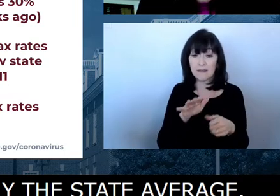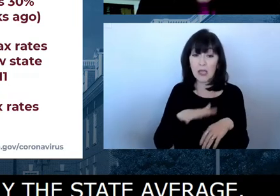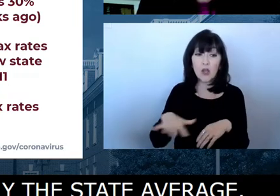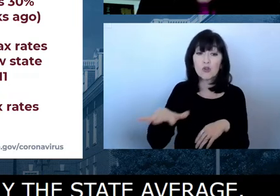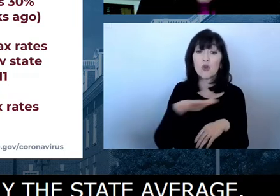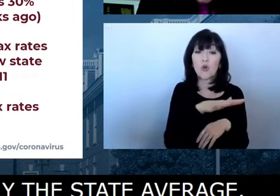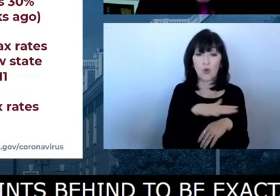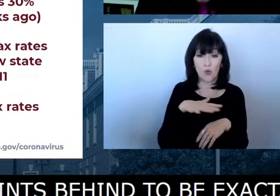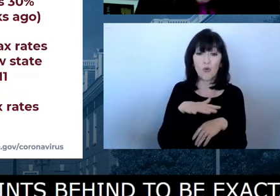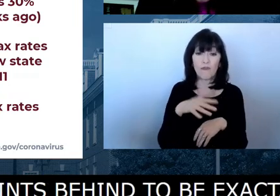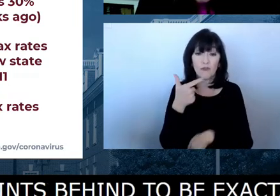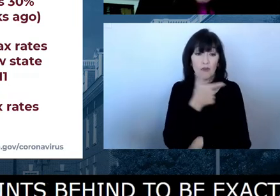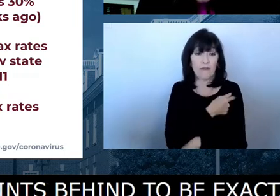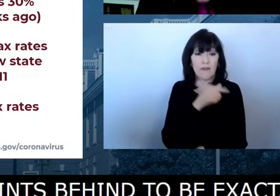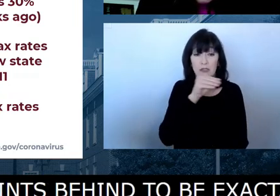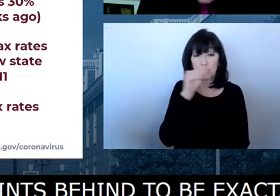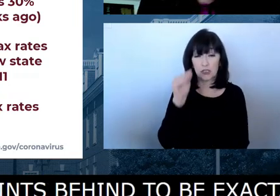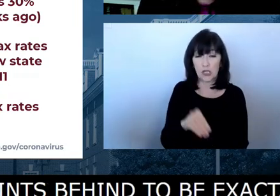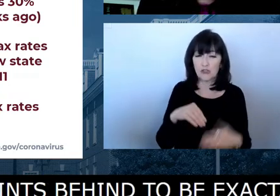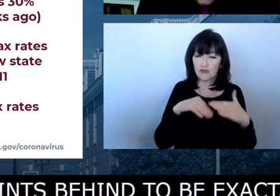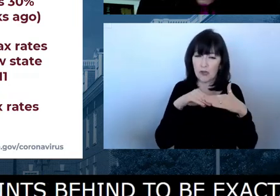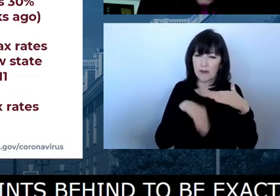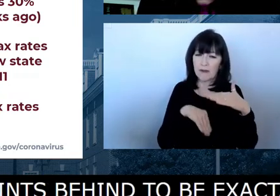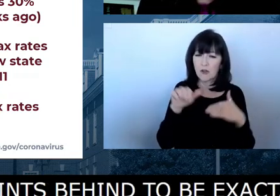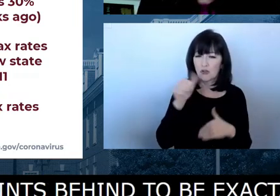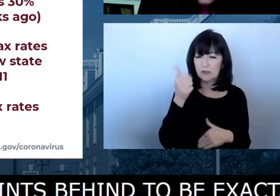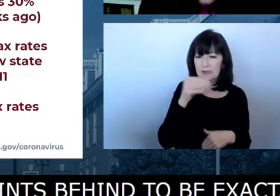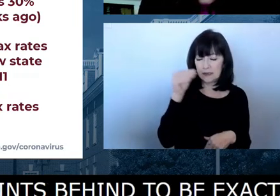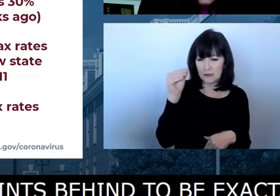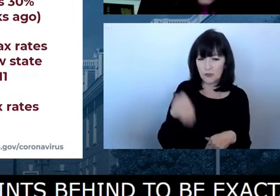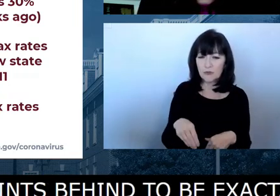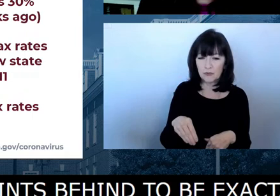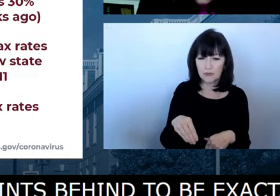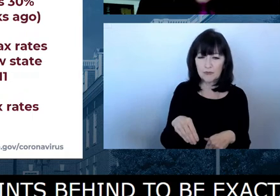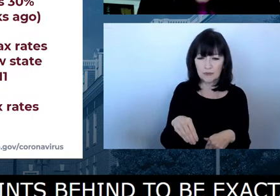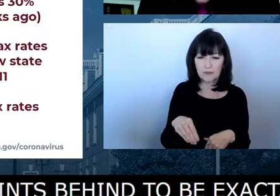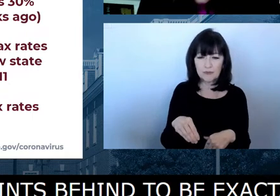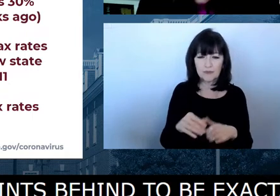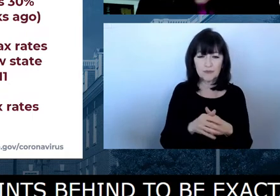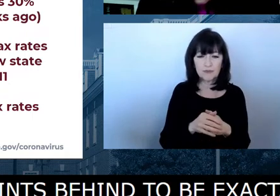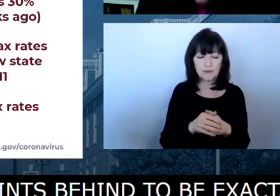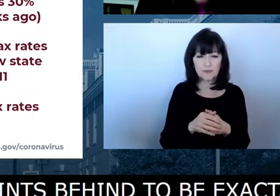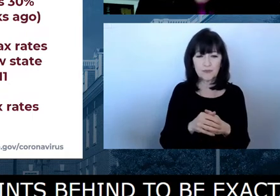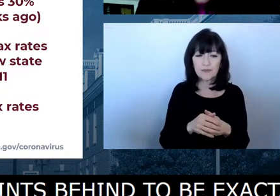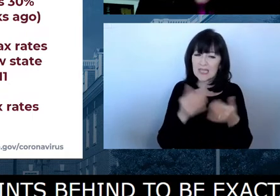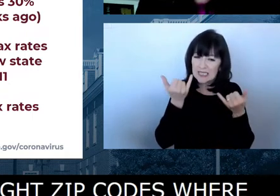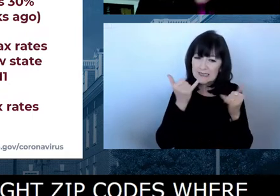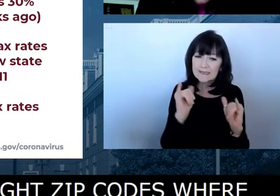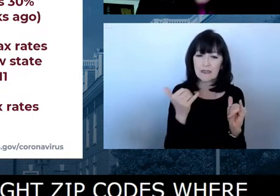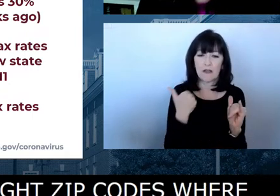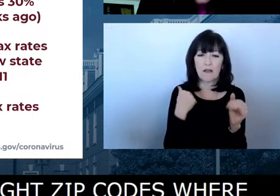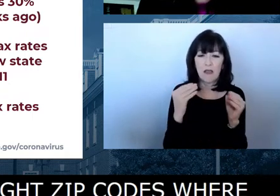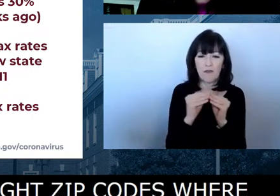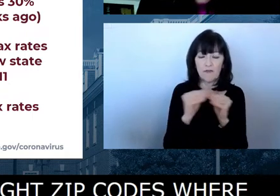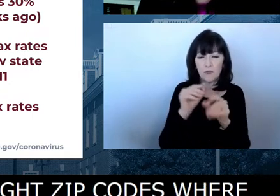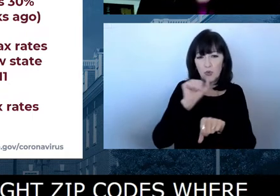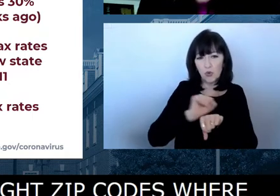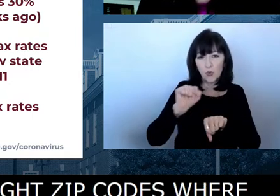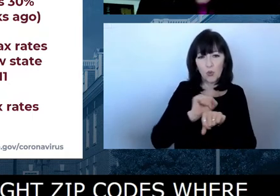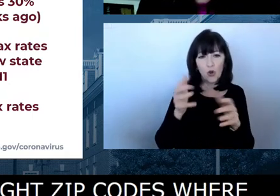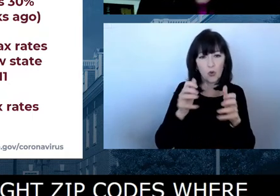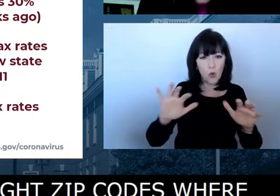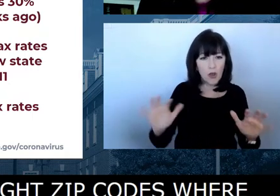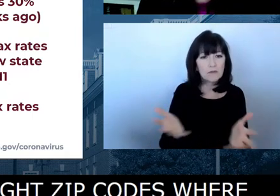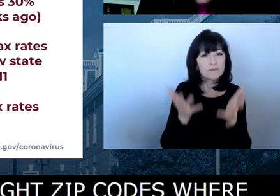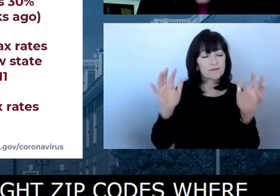under 10%. So again, these are areas where we have concern and we have more work to do because the children who are